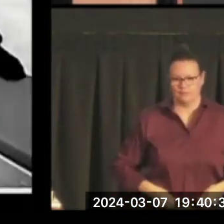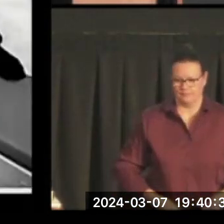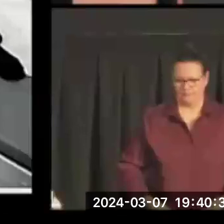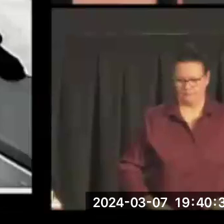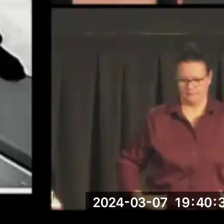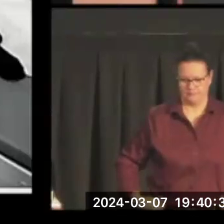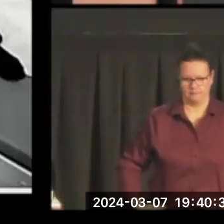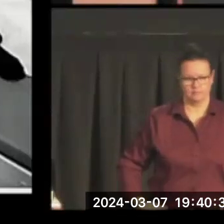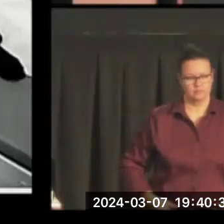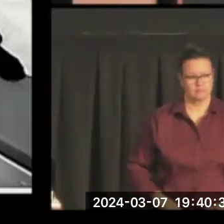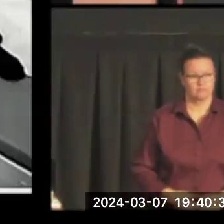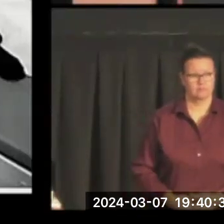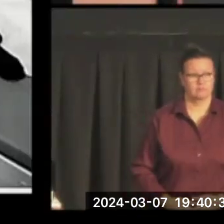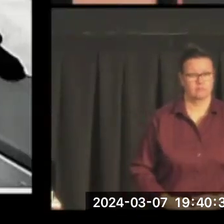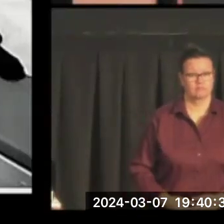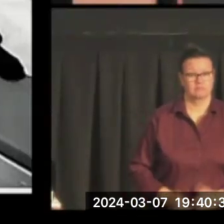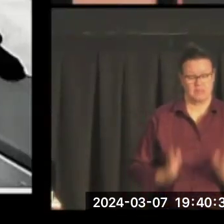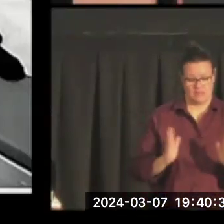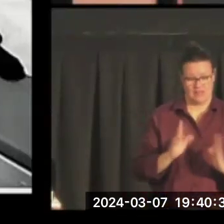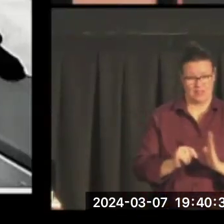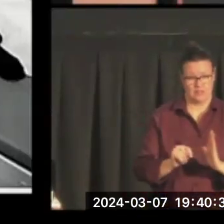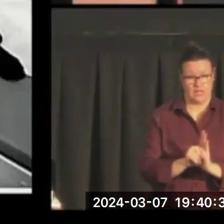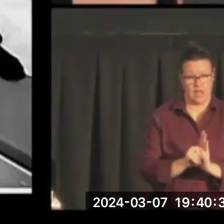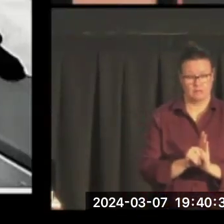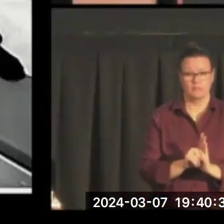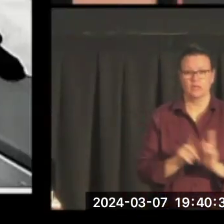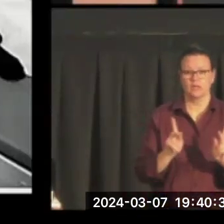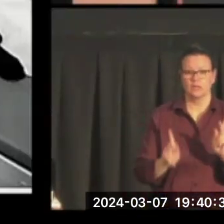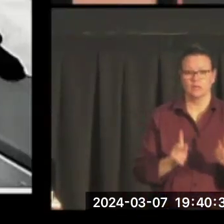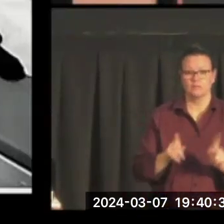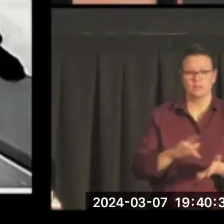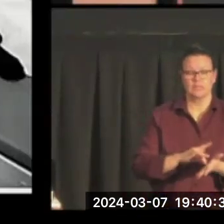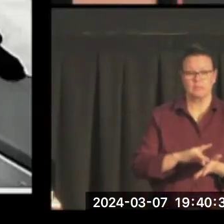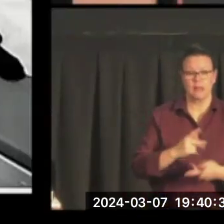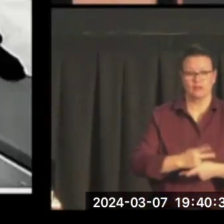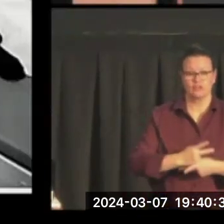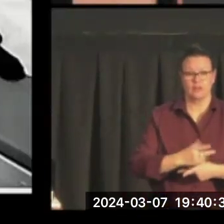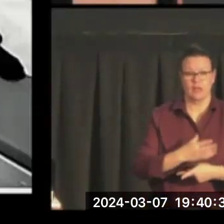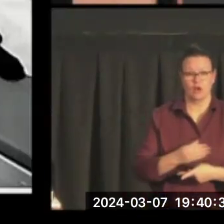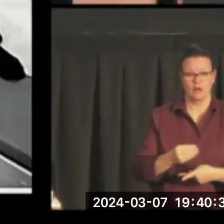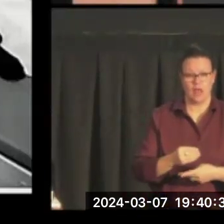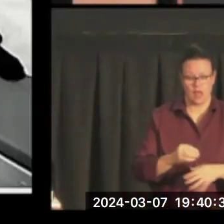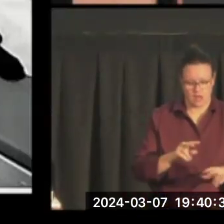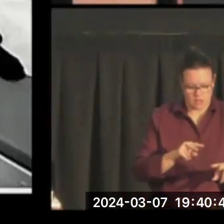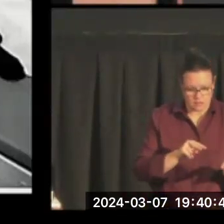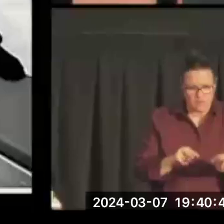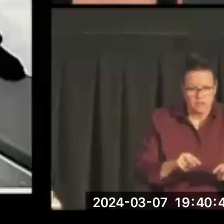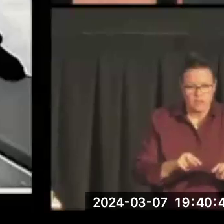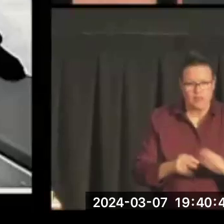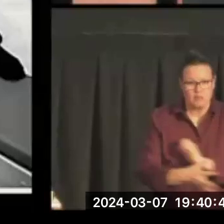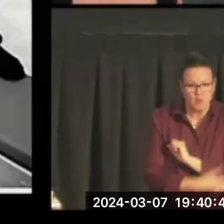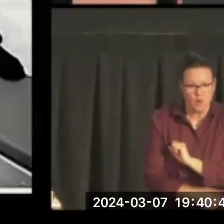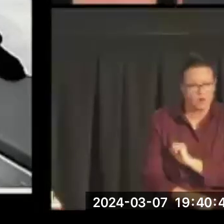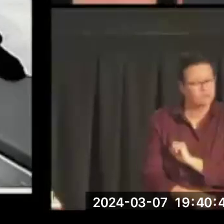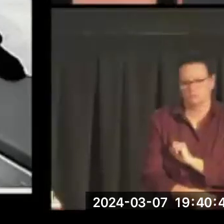It was also a time in which people who needed medical care and attention, who were destitute, could not